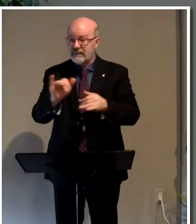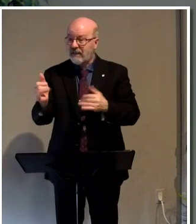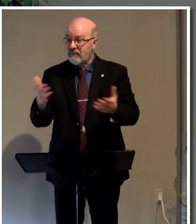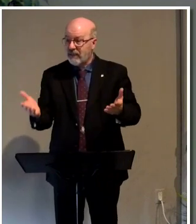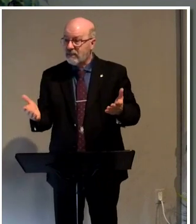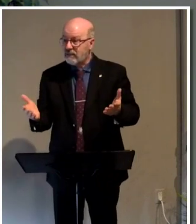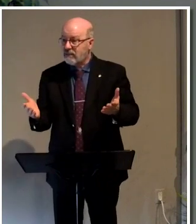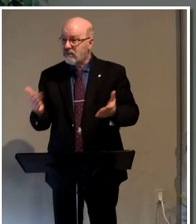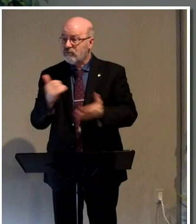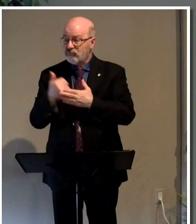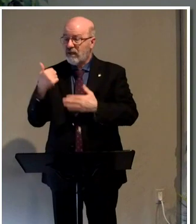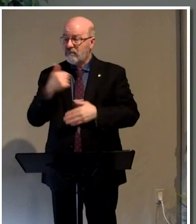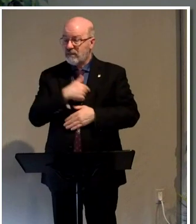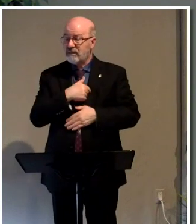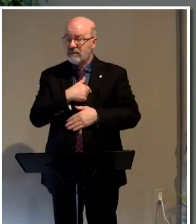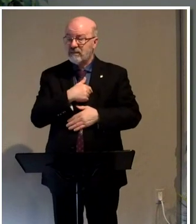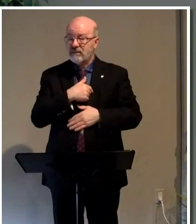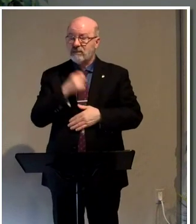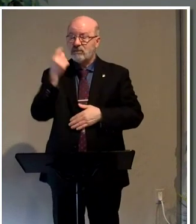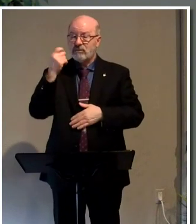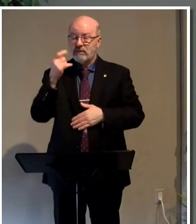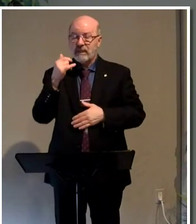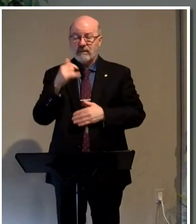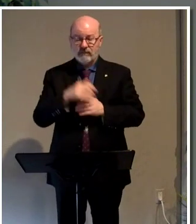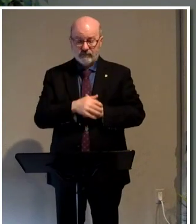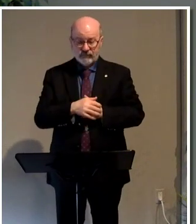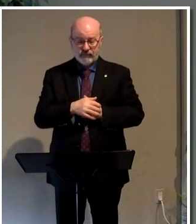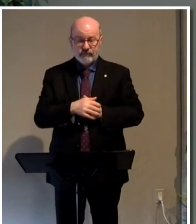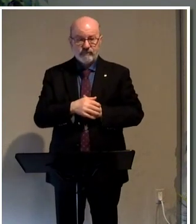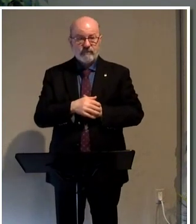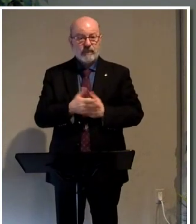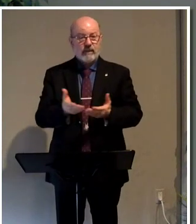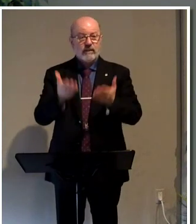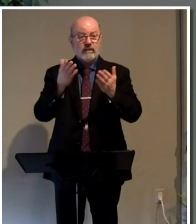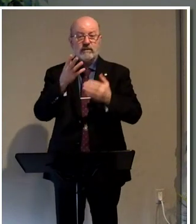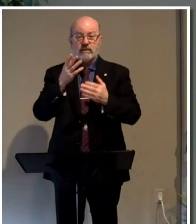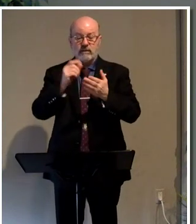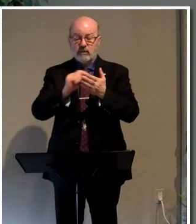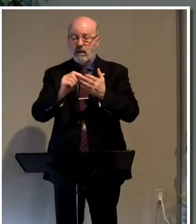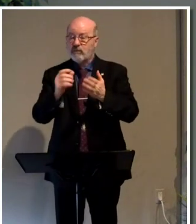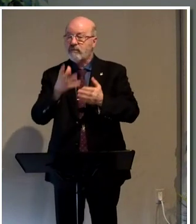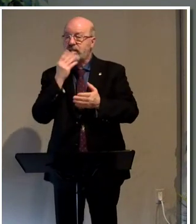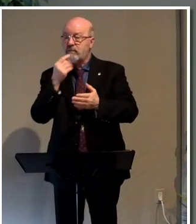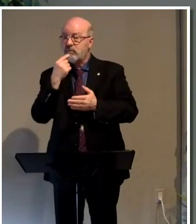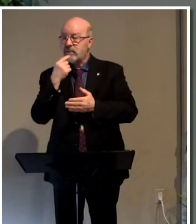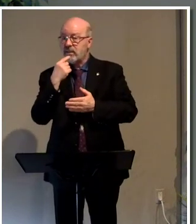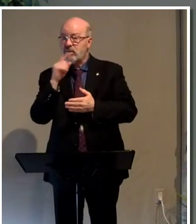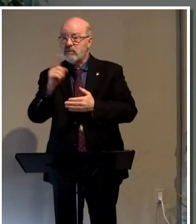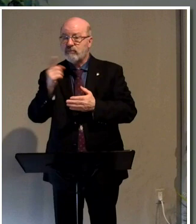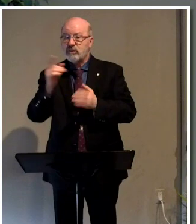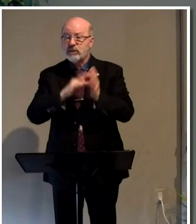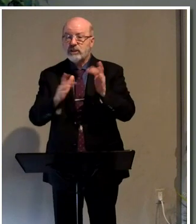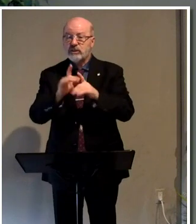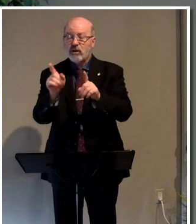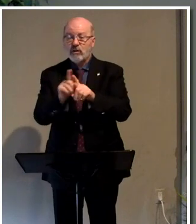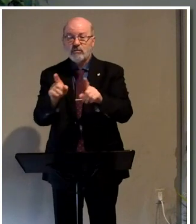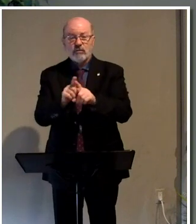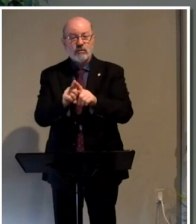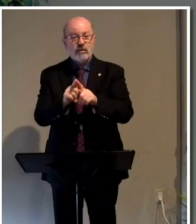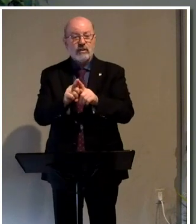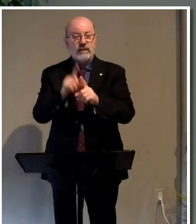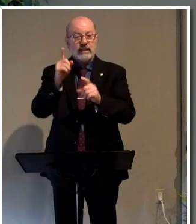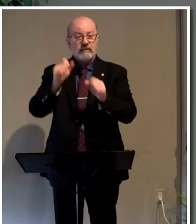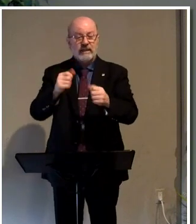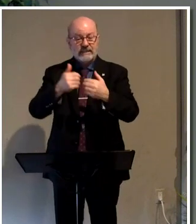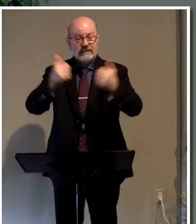it helps us to understand that. The author of Hebrews said it this way, wherefore, Jesus also, that he may